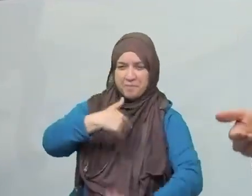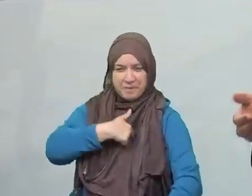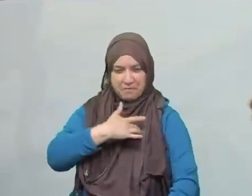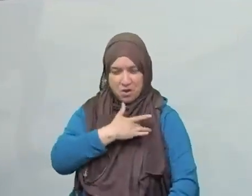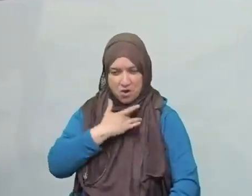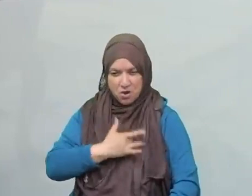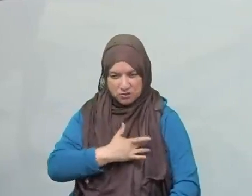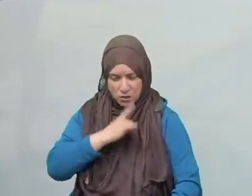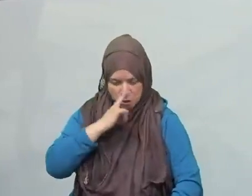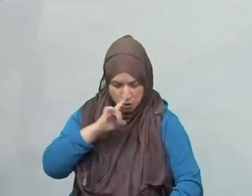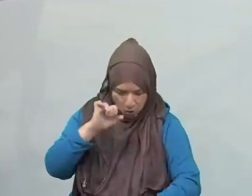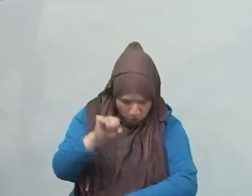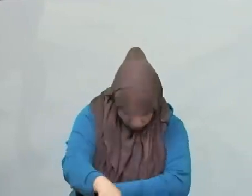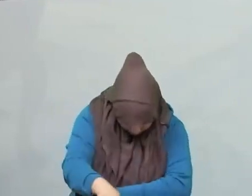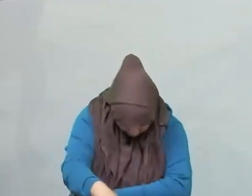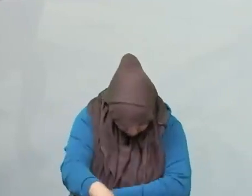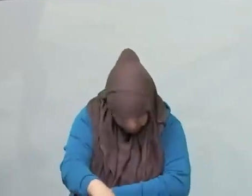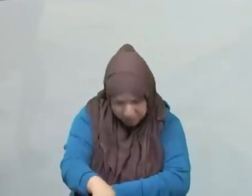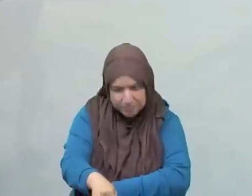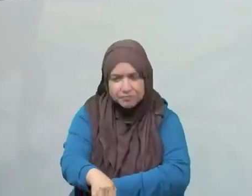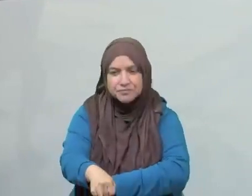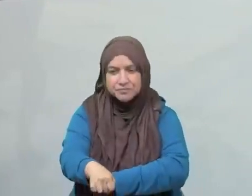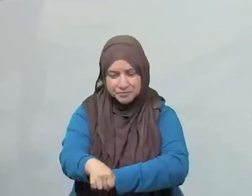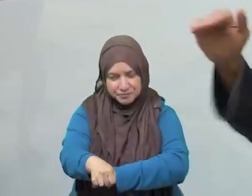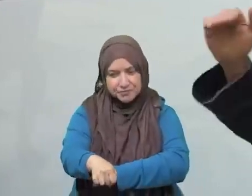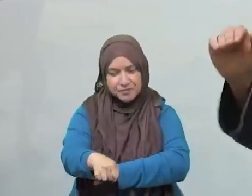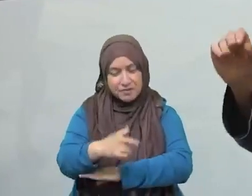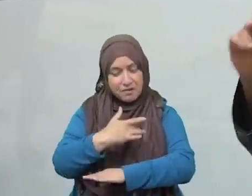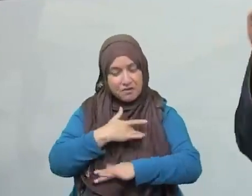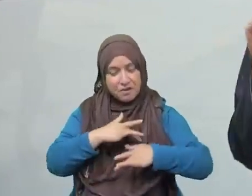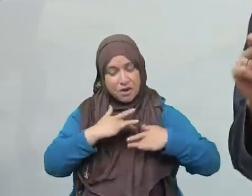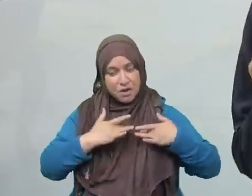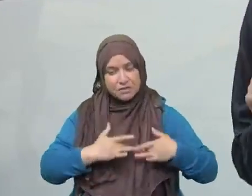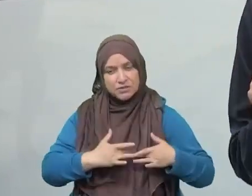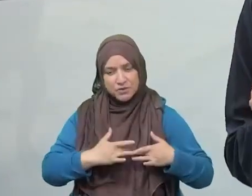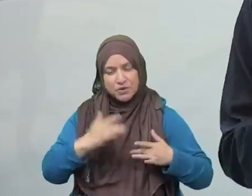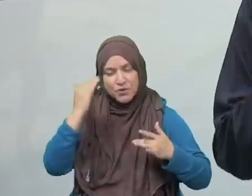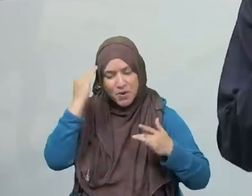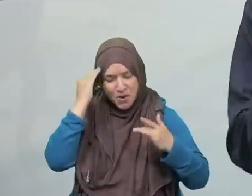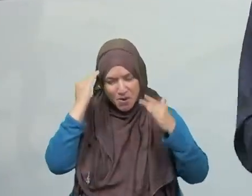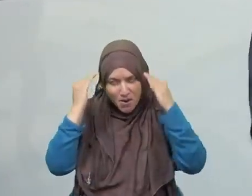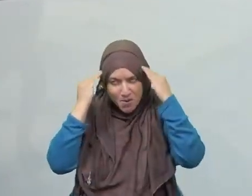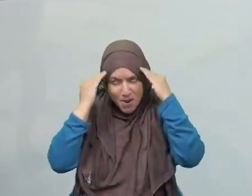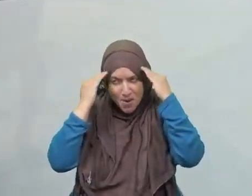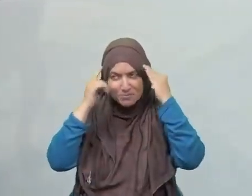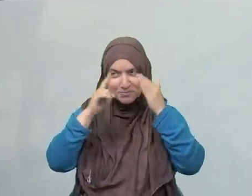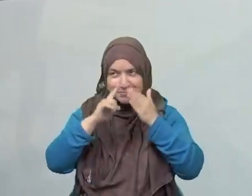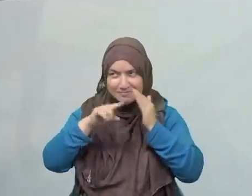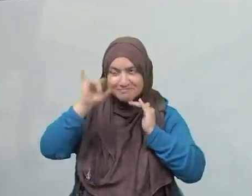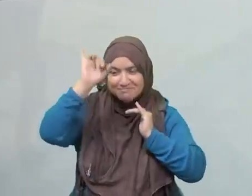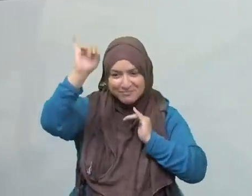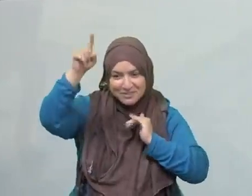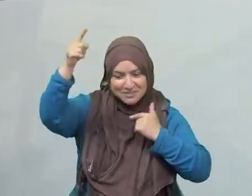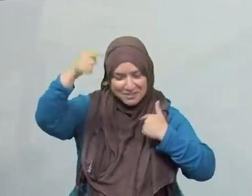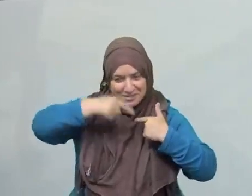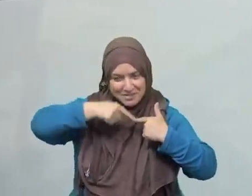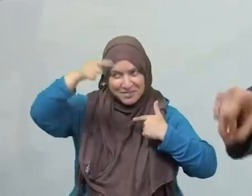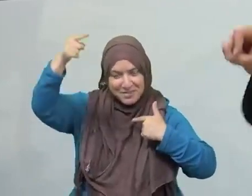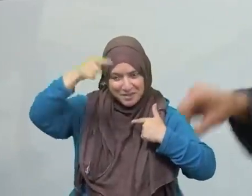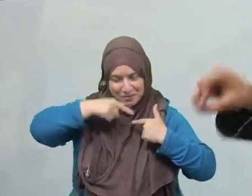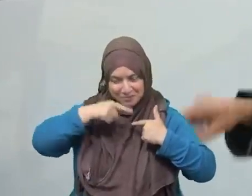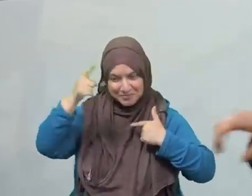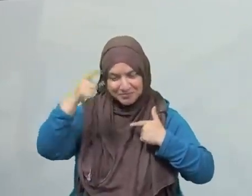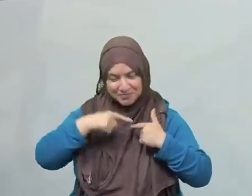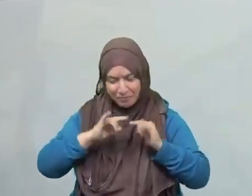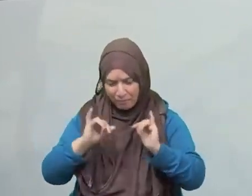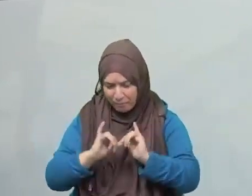diversified, that your heart is most present in. That's the first thing. The second thing, the best dhikr outside of Ramadan is